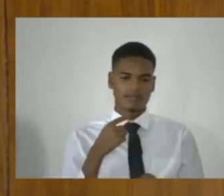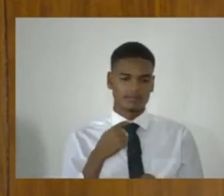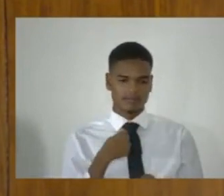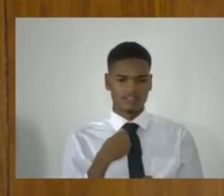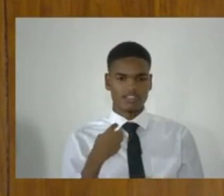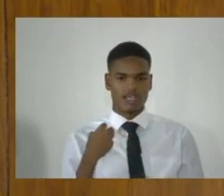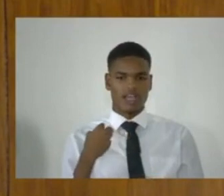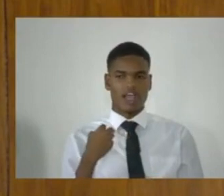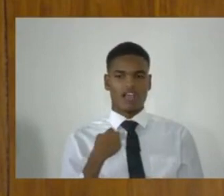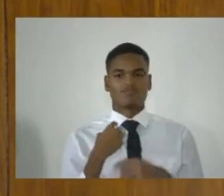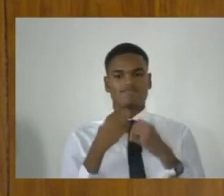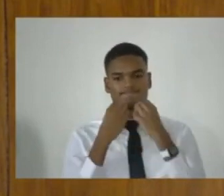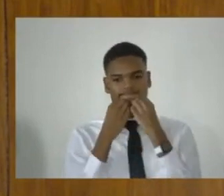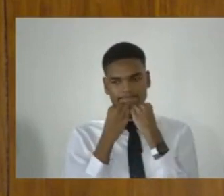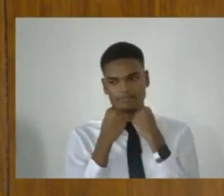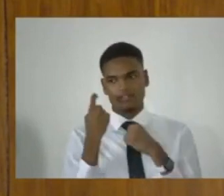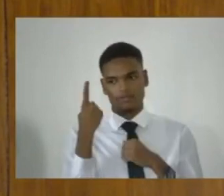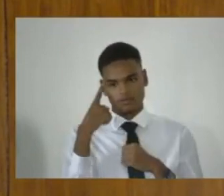system as a whole.